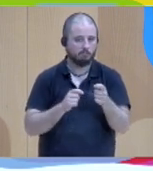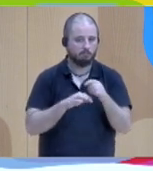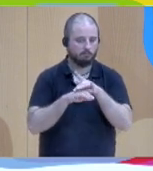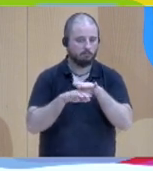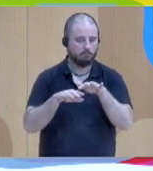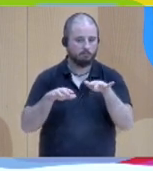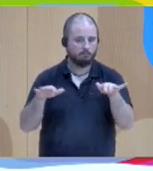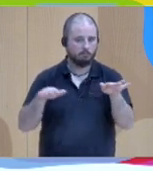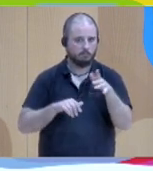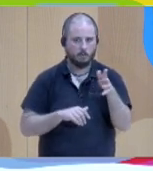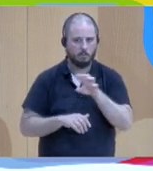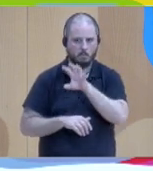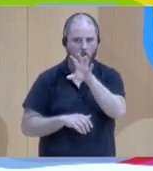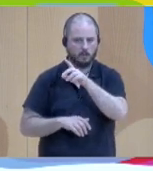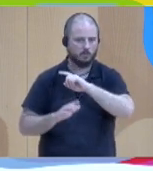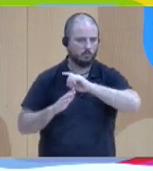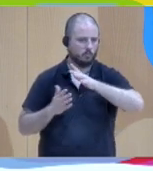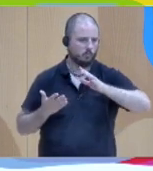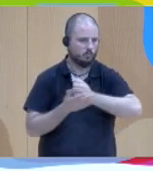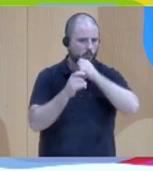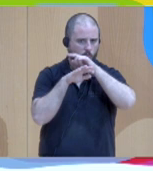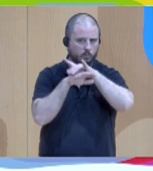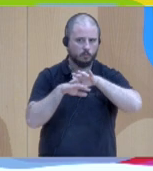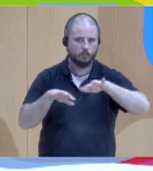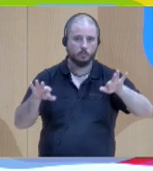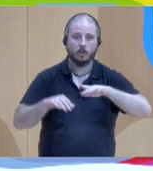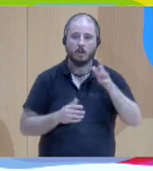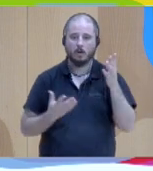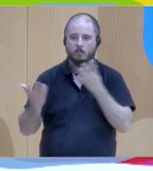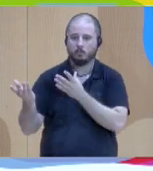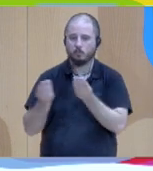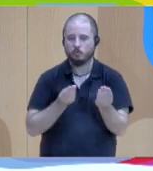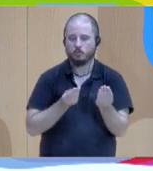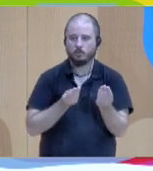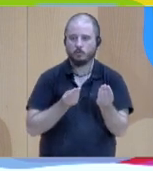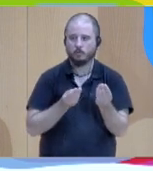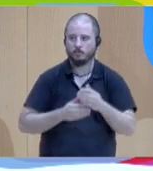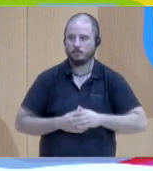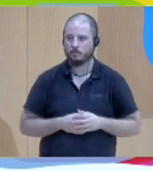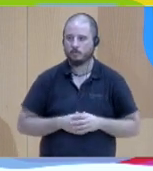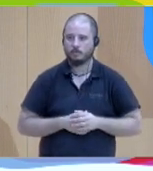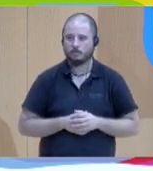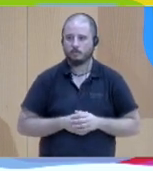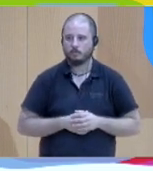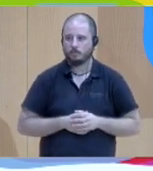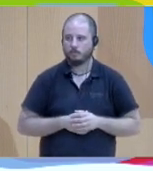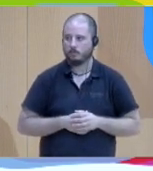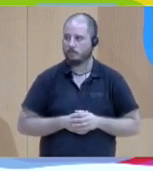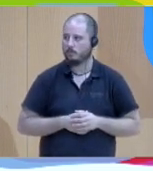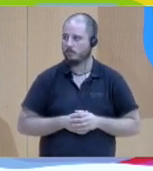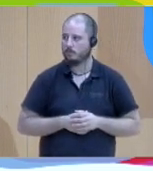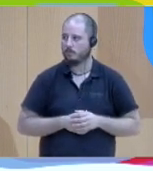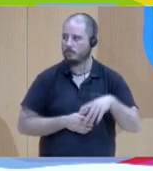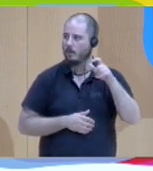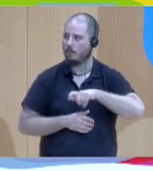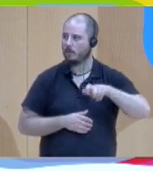the dialogical training wonderful we've been looking for something and they started grading which children are small worry